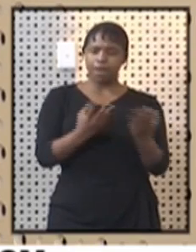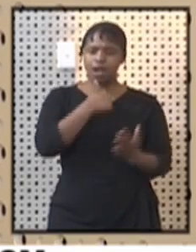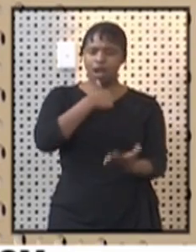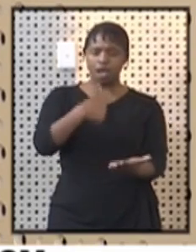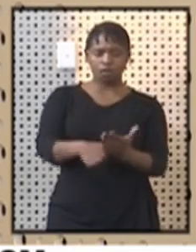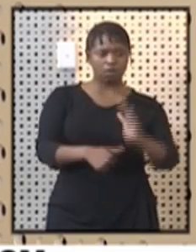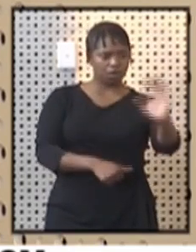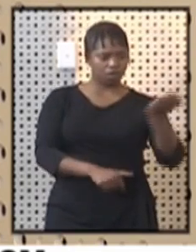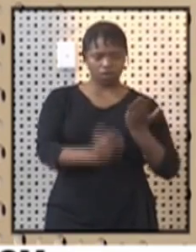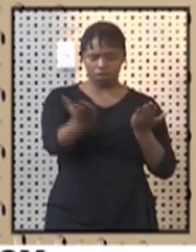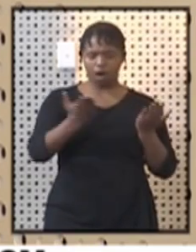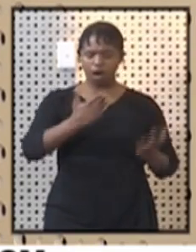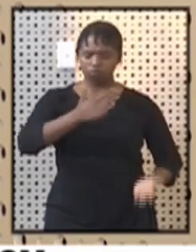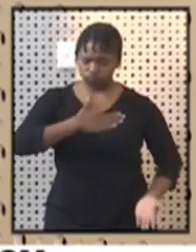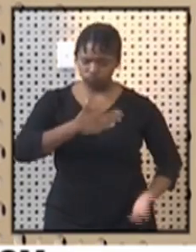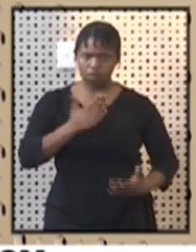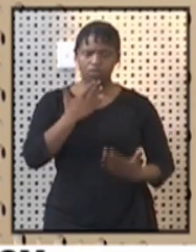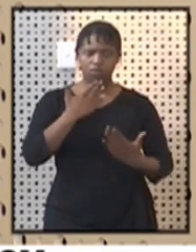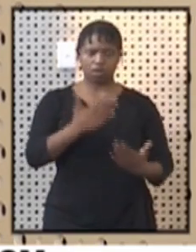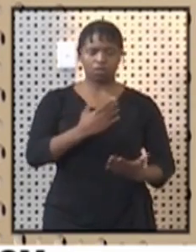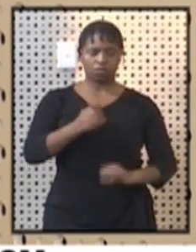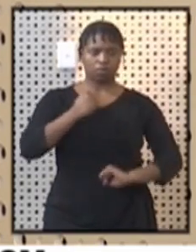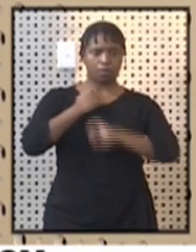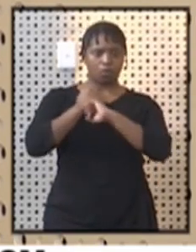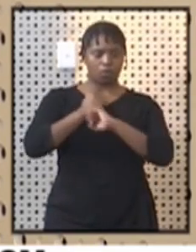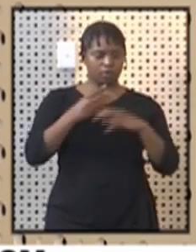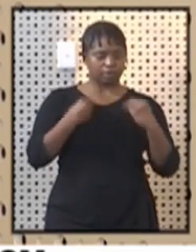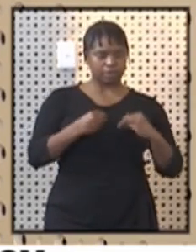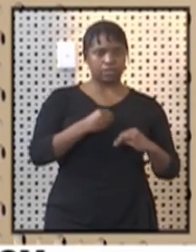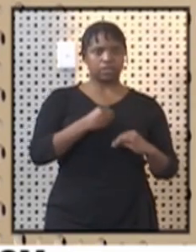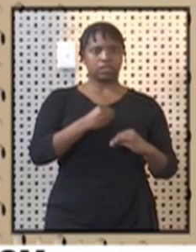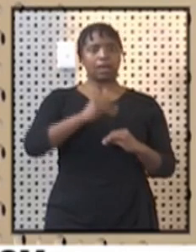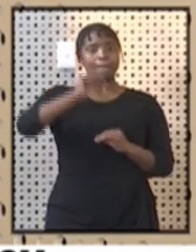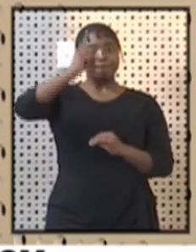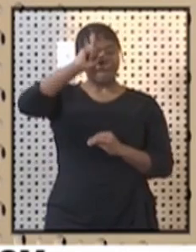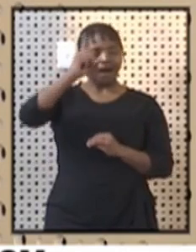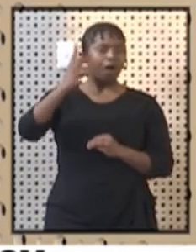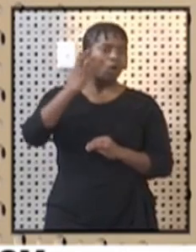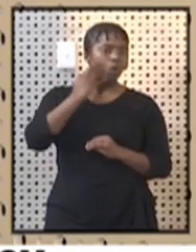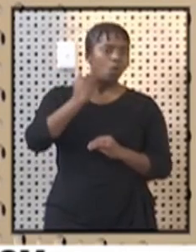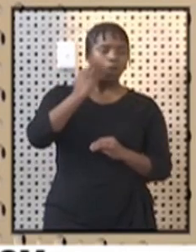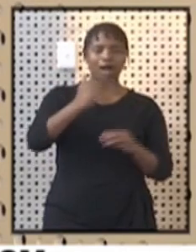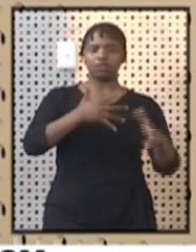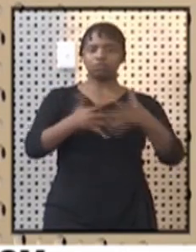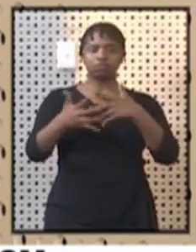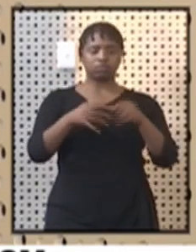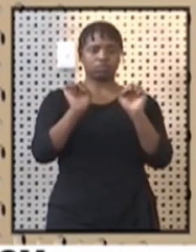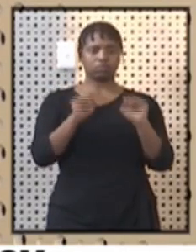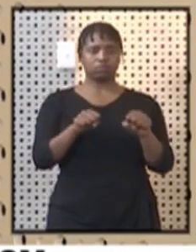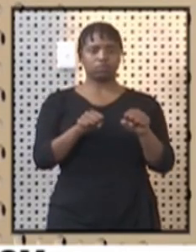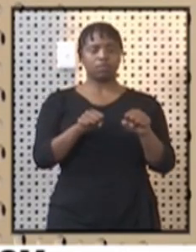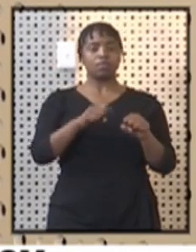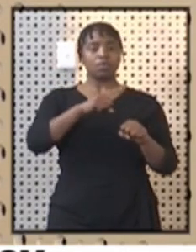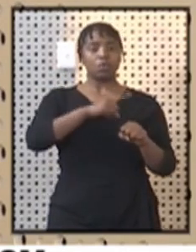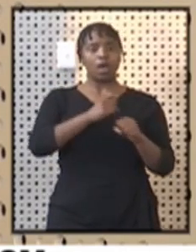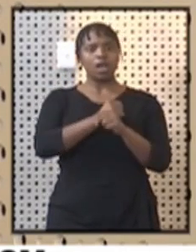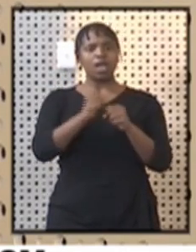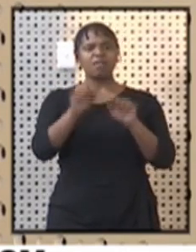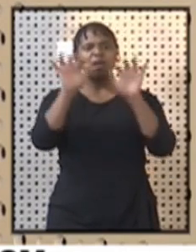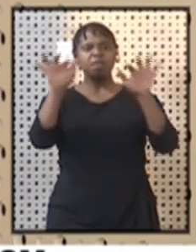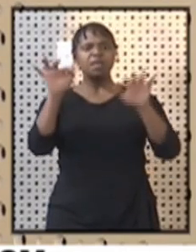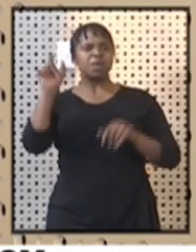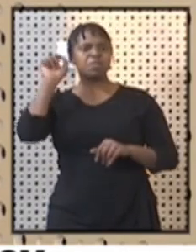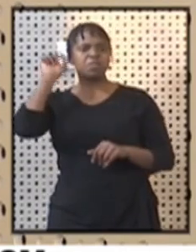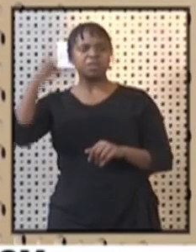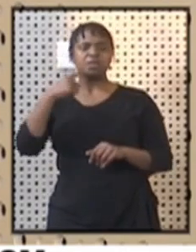appreciation from patriotic South Africans, both black and white, who did not listen to the misleading noise that the